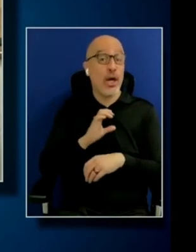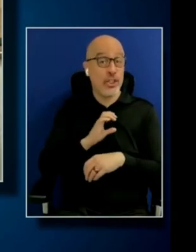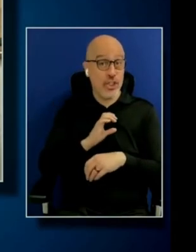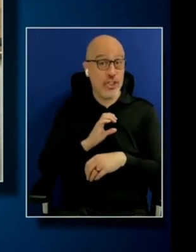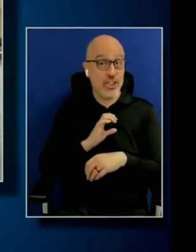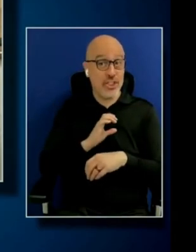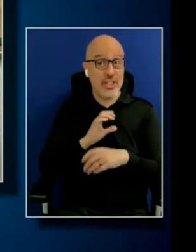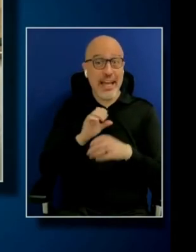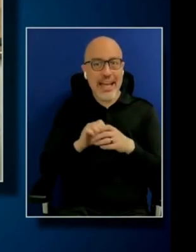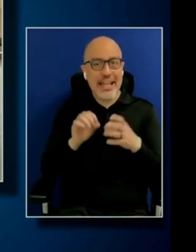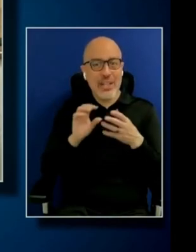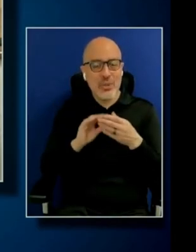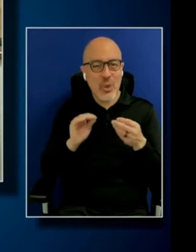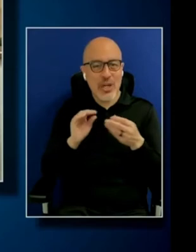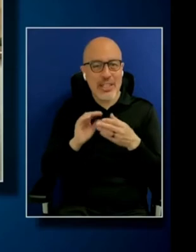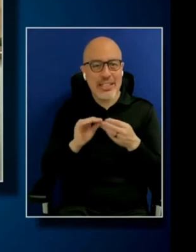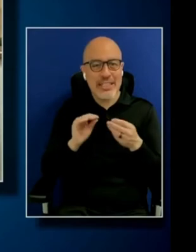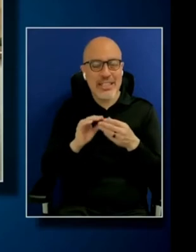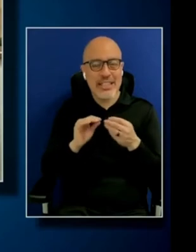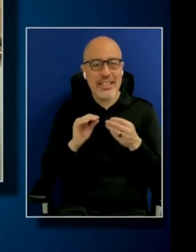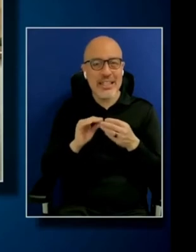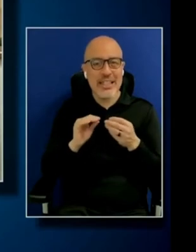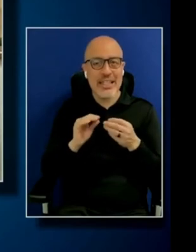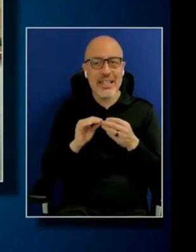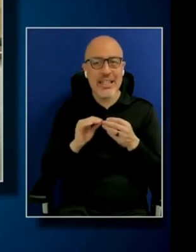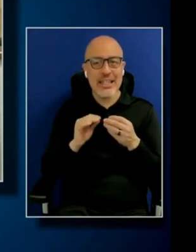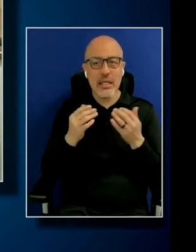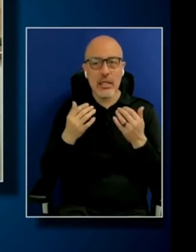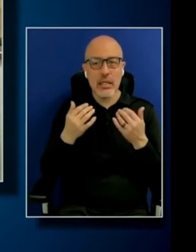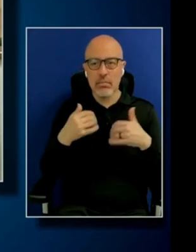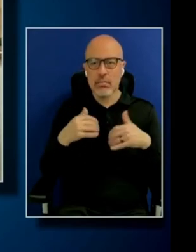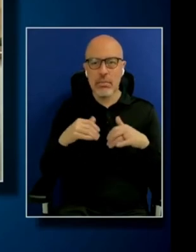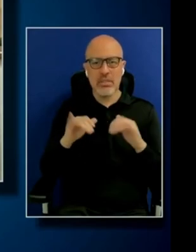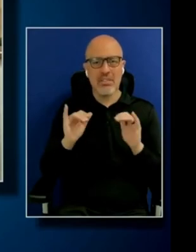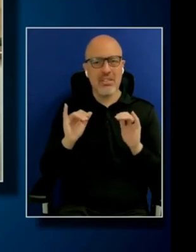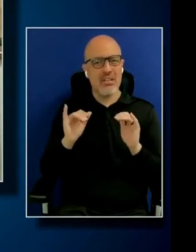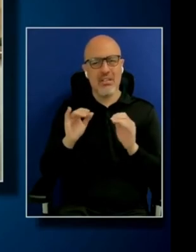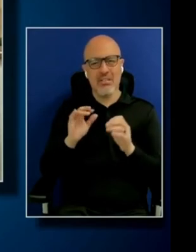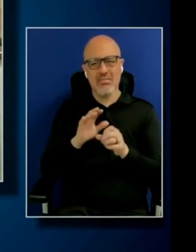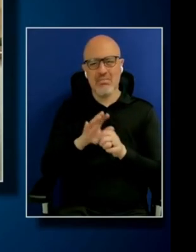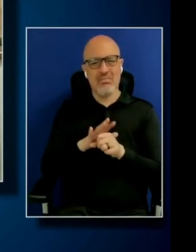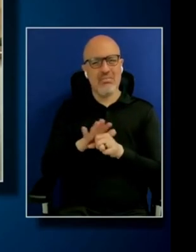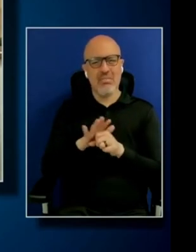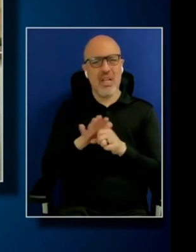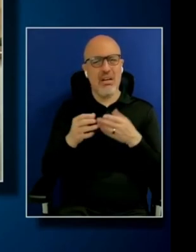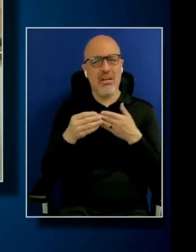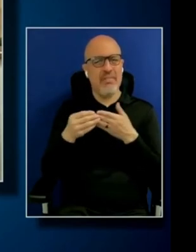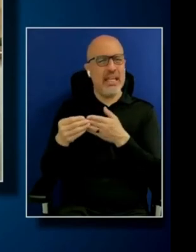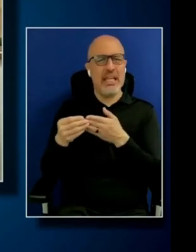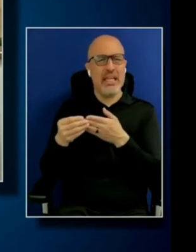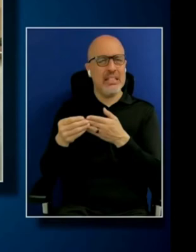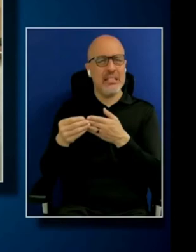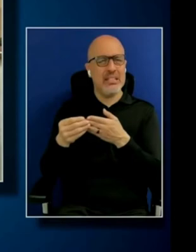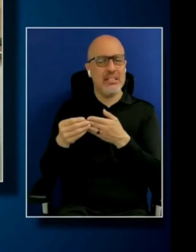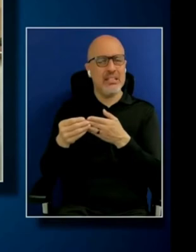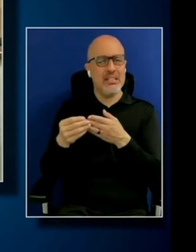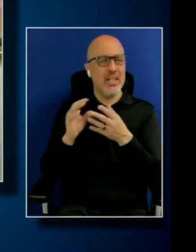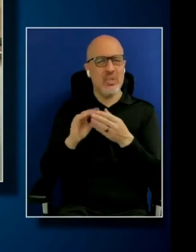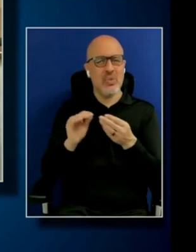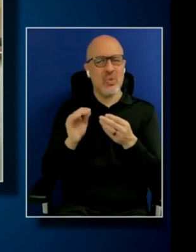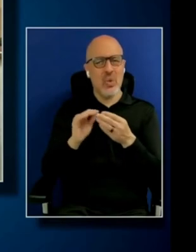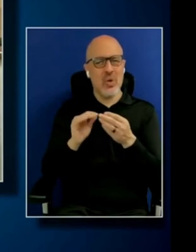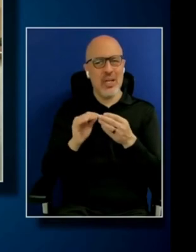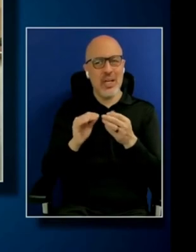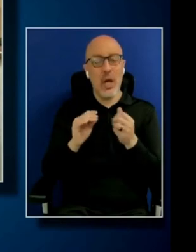our stories, and yet we don't have enough leads and narratives in